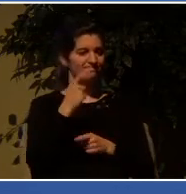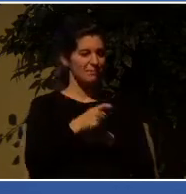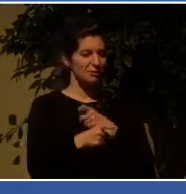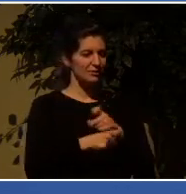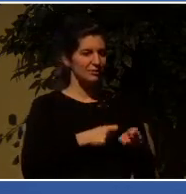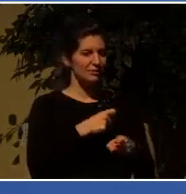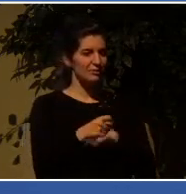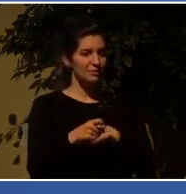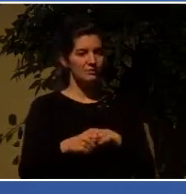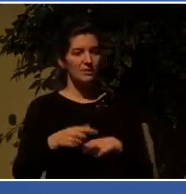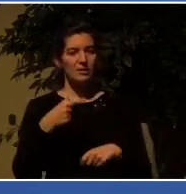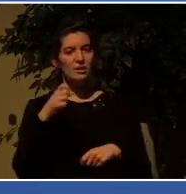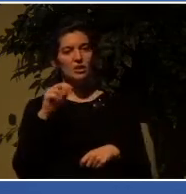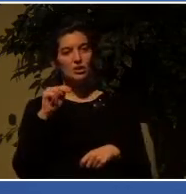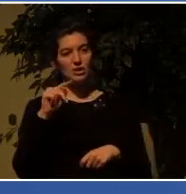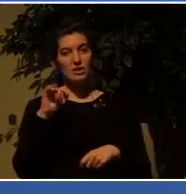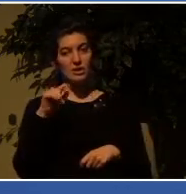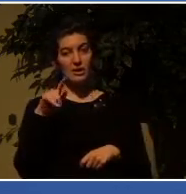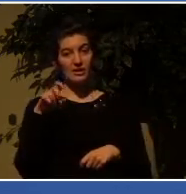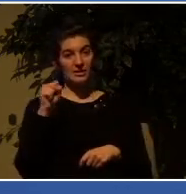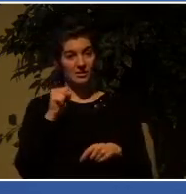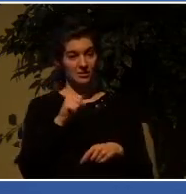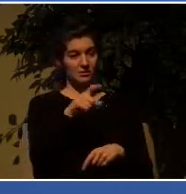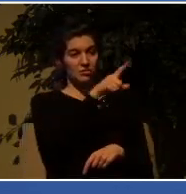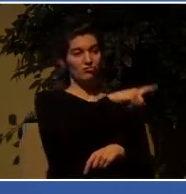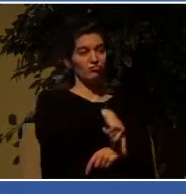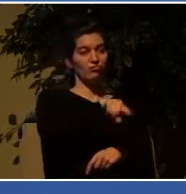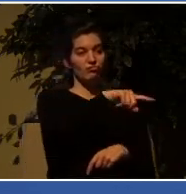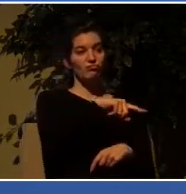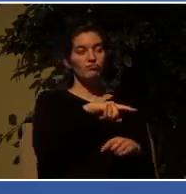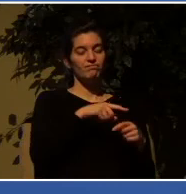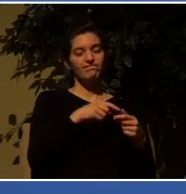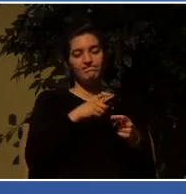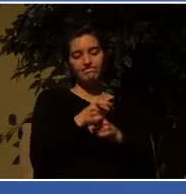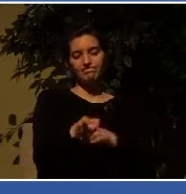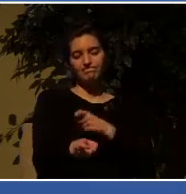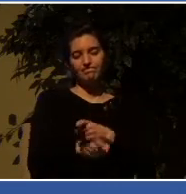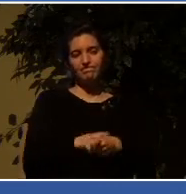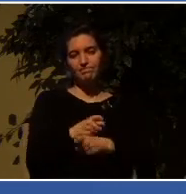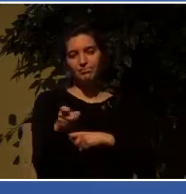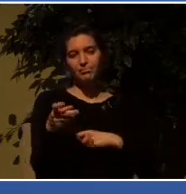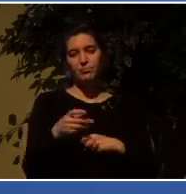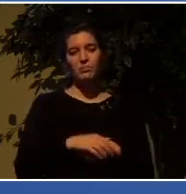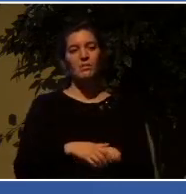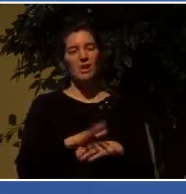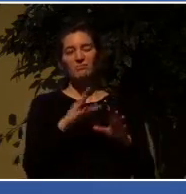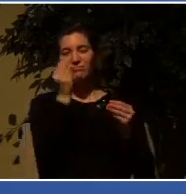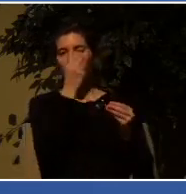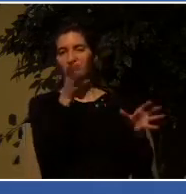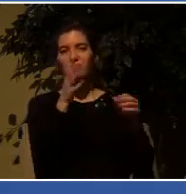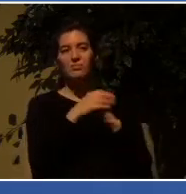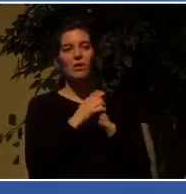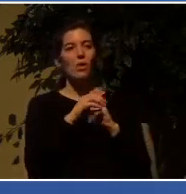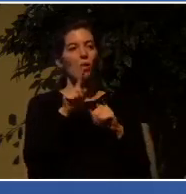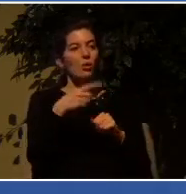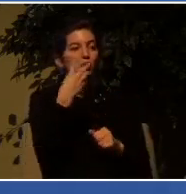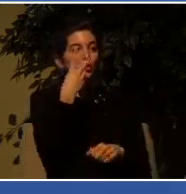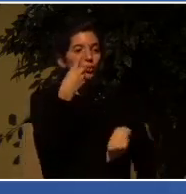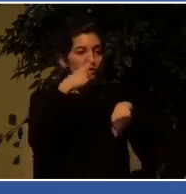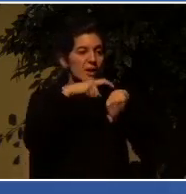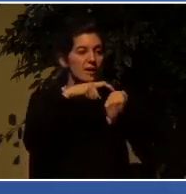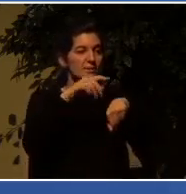Gentiles. Just for the record, there's only two instances in the book of Acts where the persecution that Paul